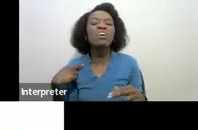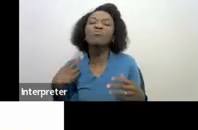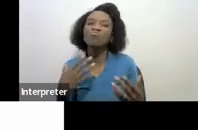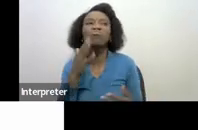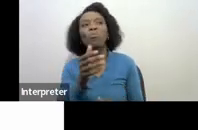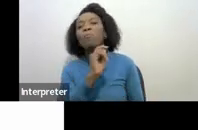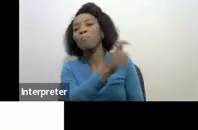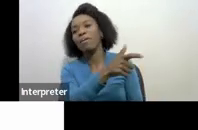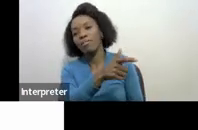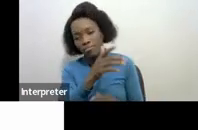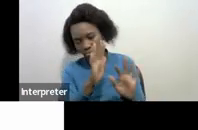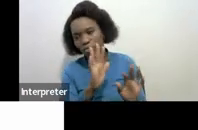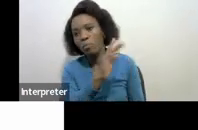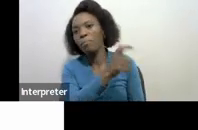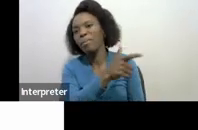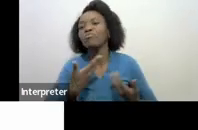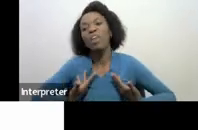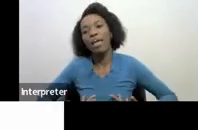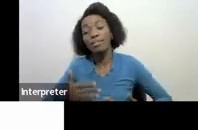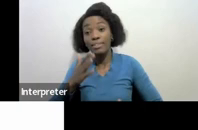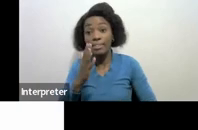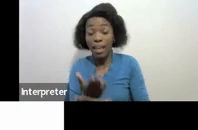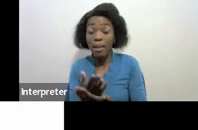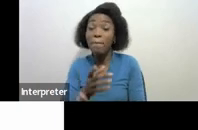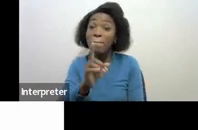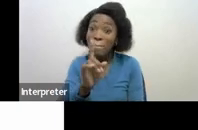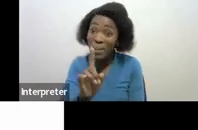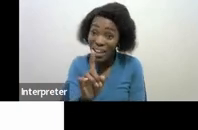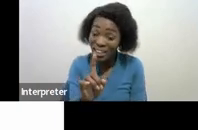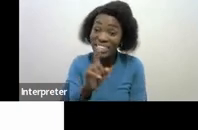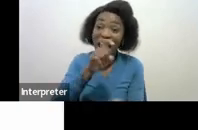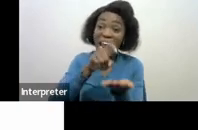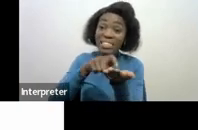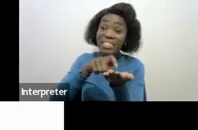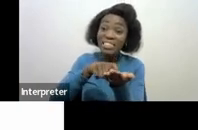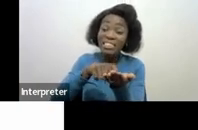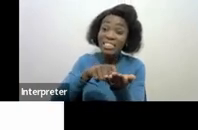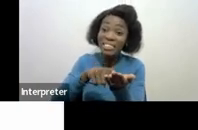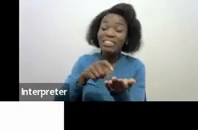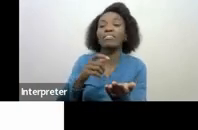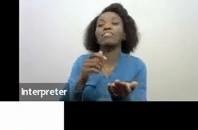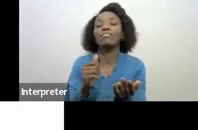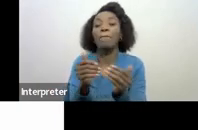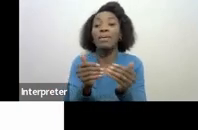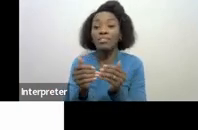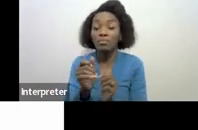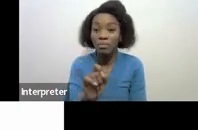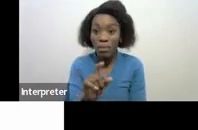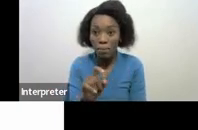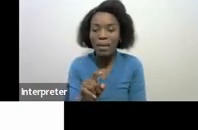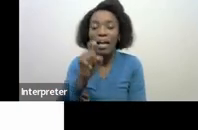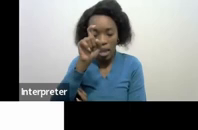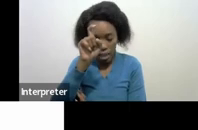but now obviously in debt management will focus on debt that is due or overdue which has not been paid